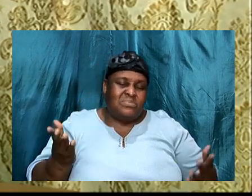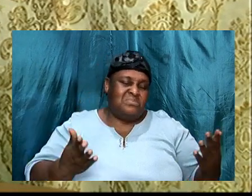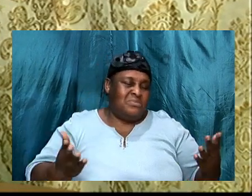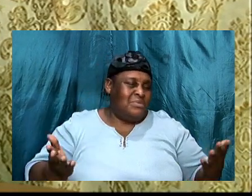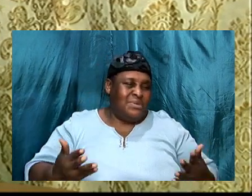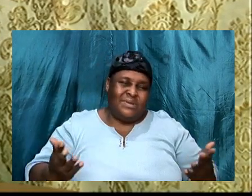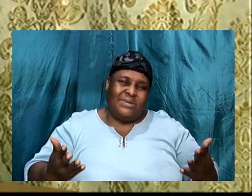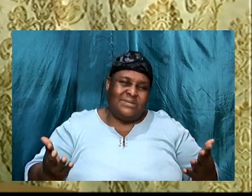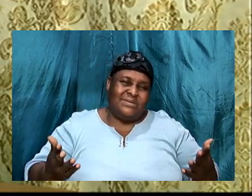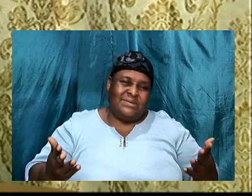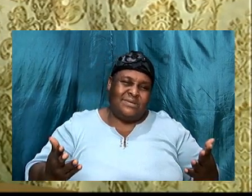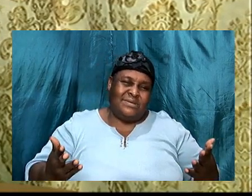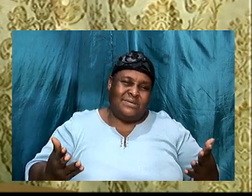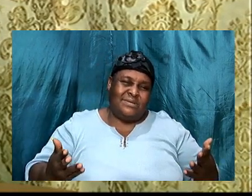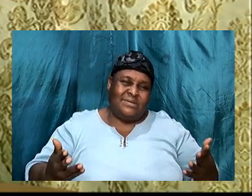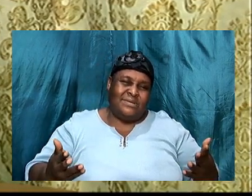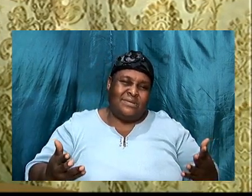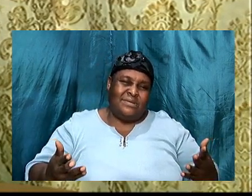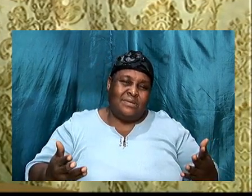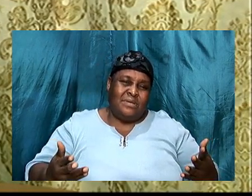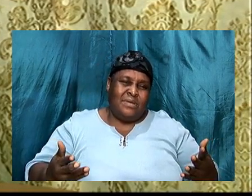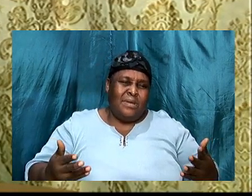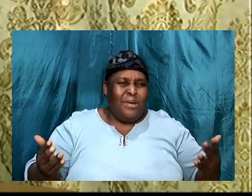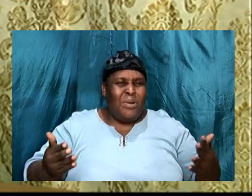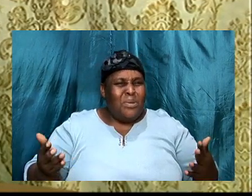What? Is he or she doing?